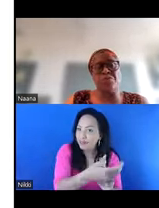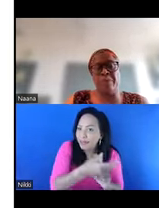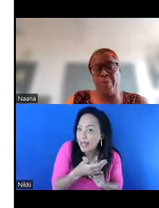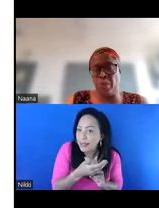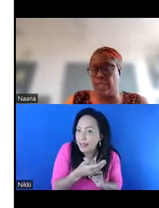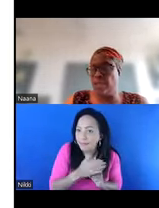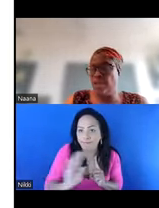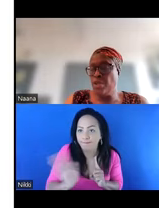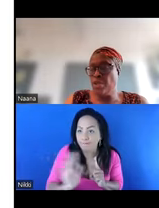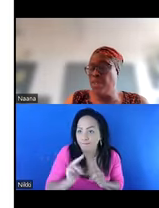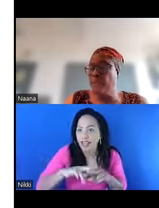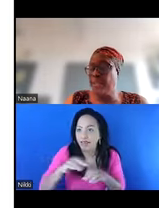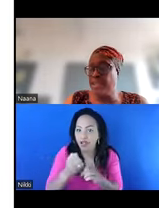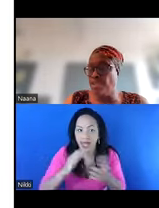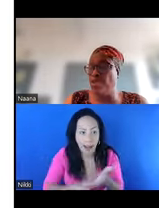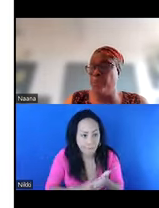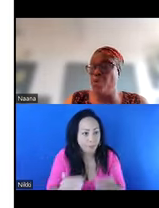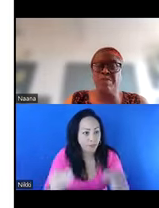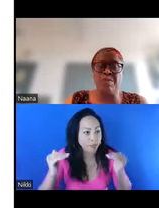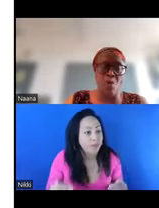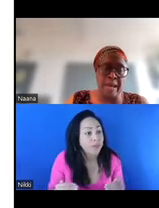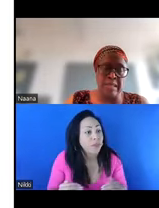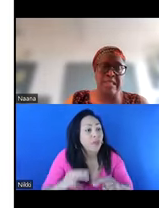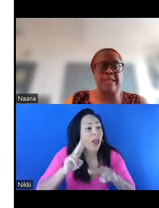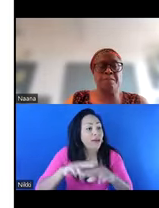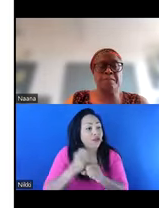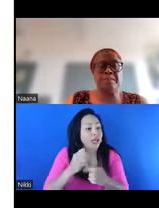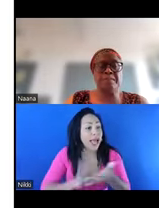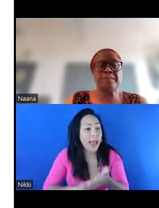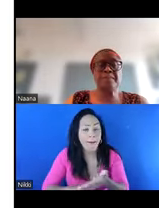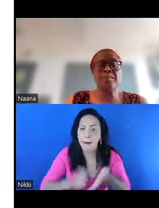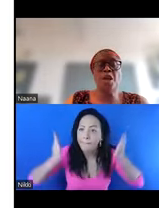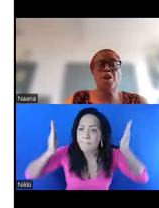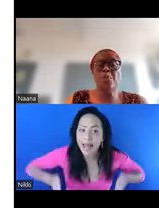mandatory reporting. So the mandatory reporting requires that